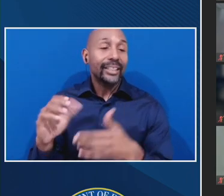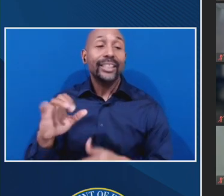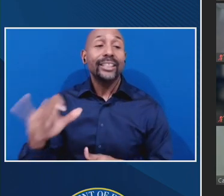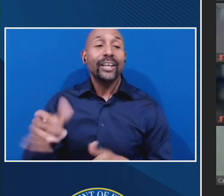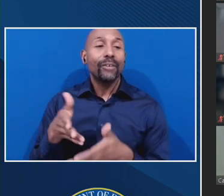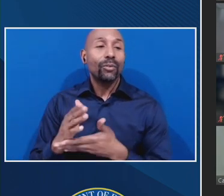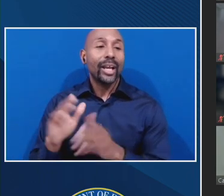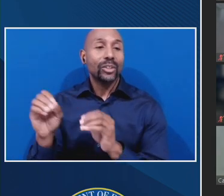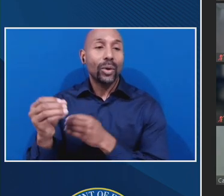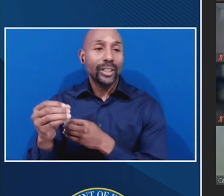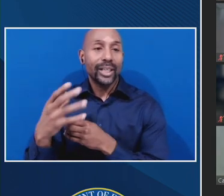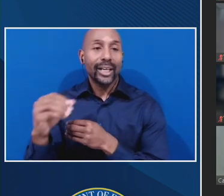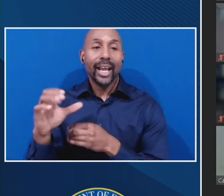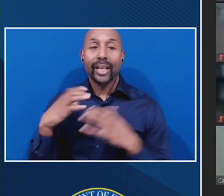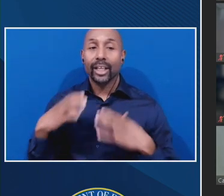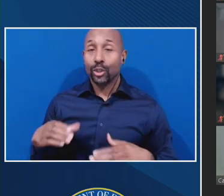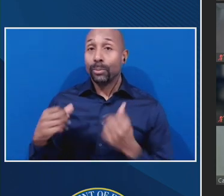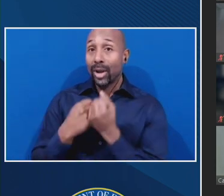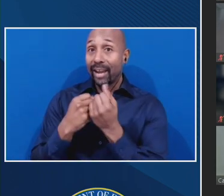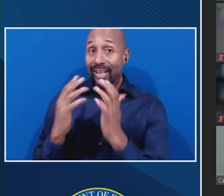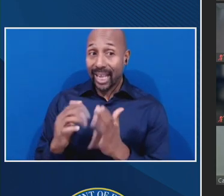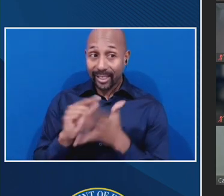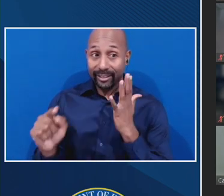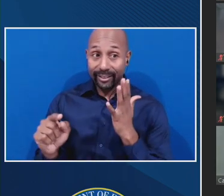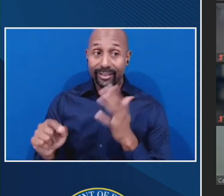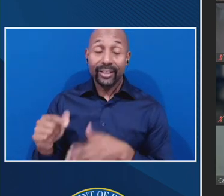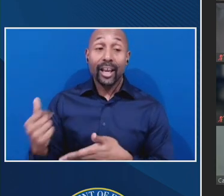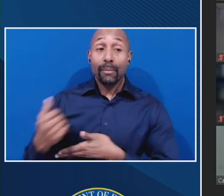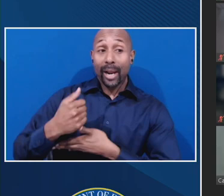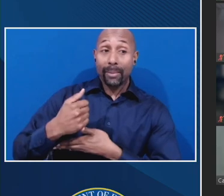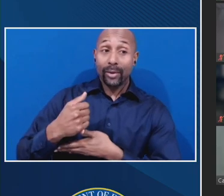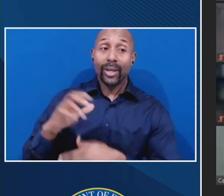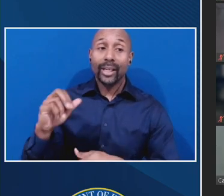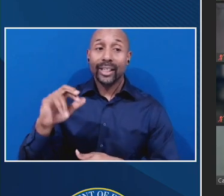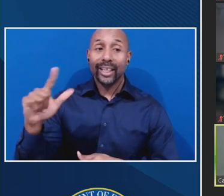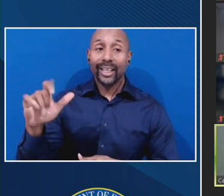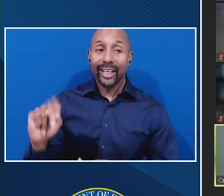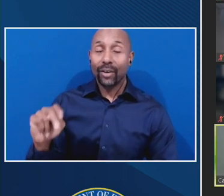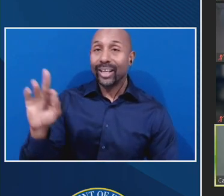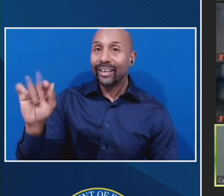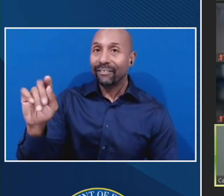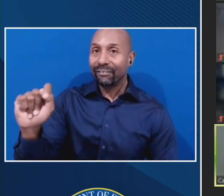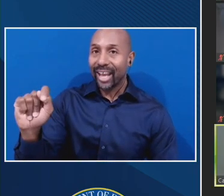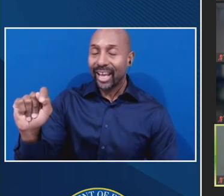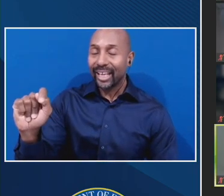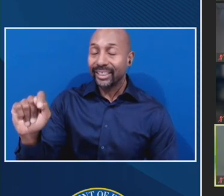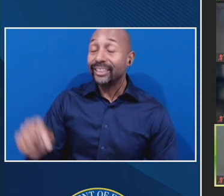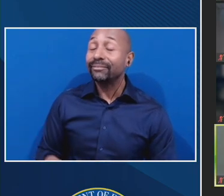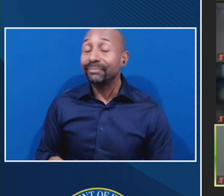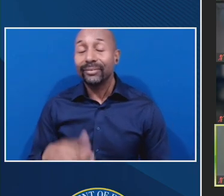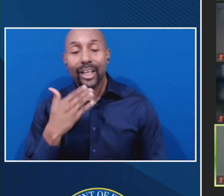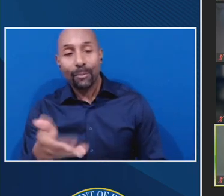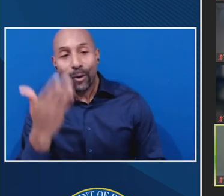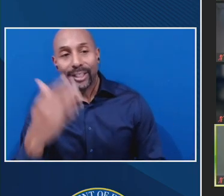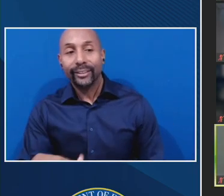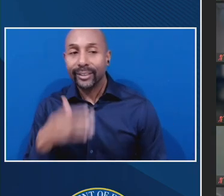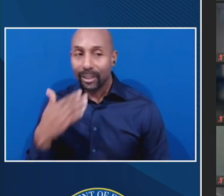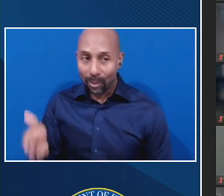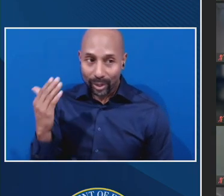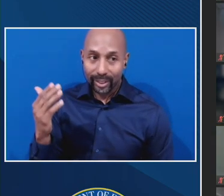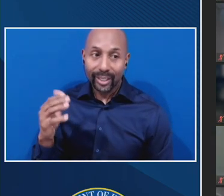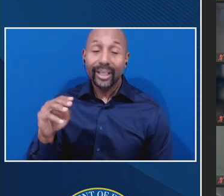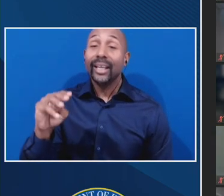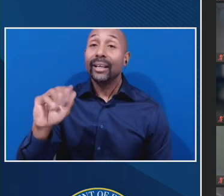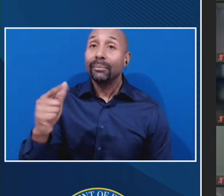organizations and consumer advocates. The primary is Carolyn Fass. Carolyn? Good morning. Good morning. And Maheen